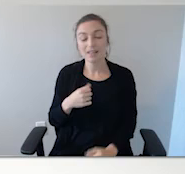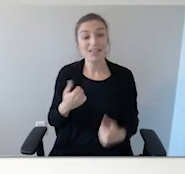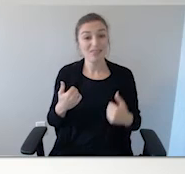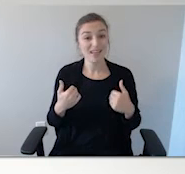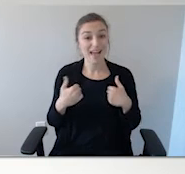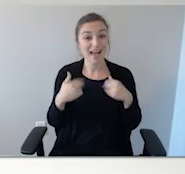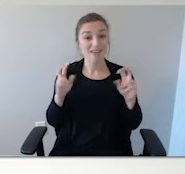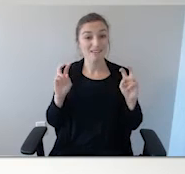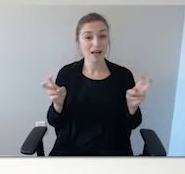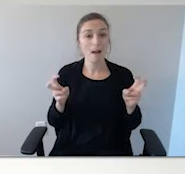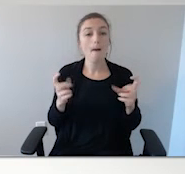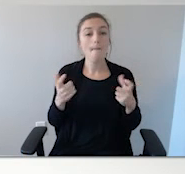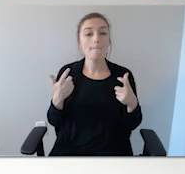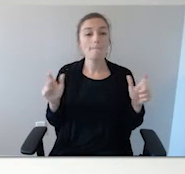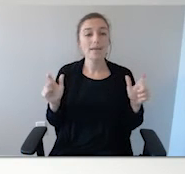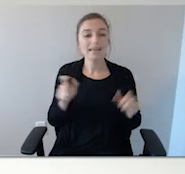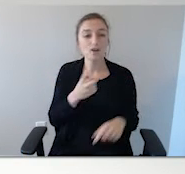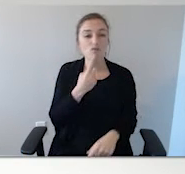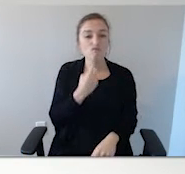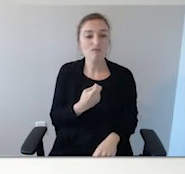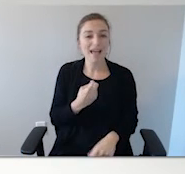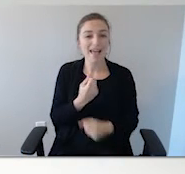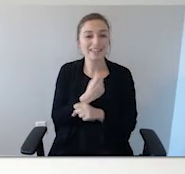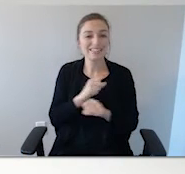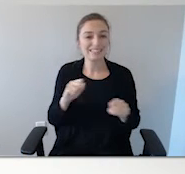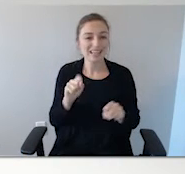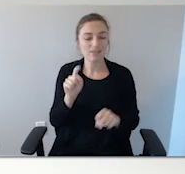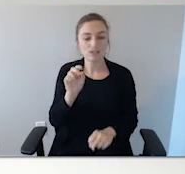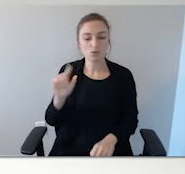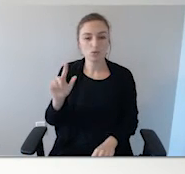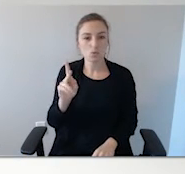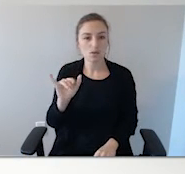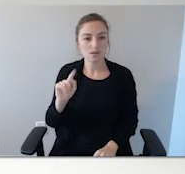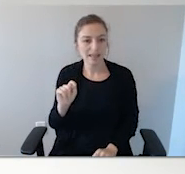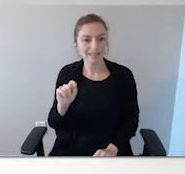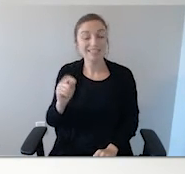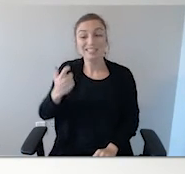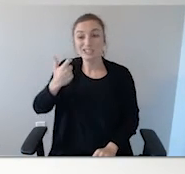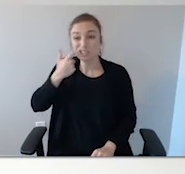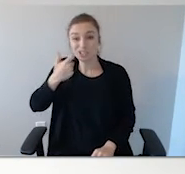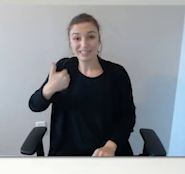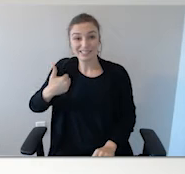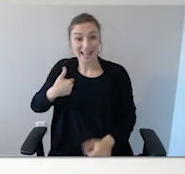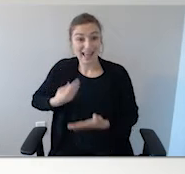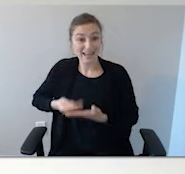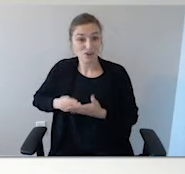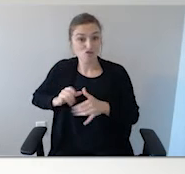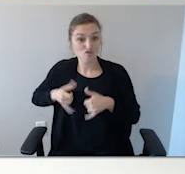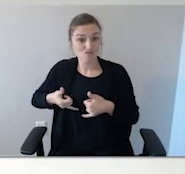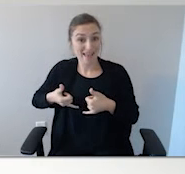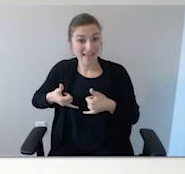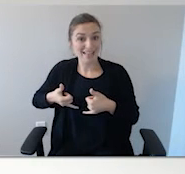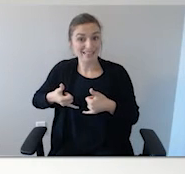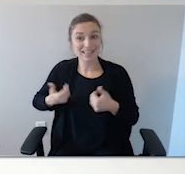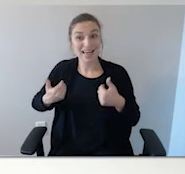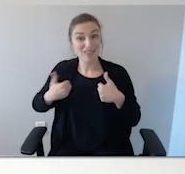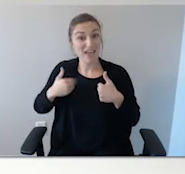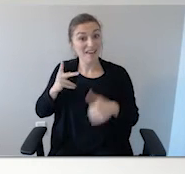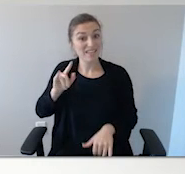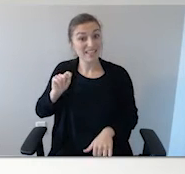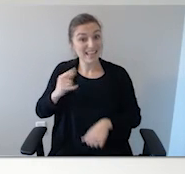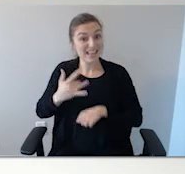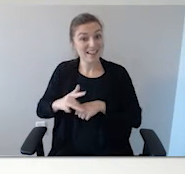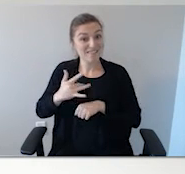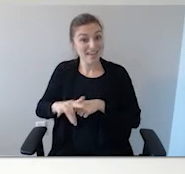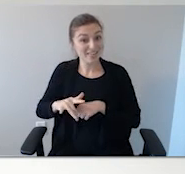They have a big red safety toolkit. They just had a grant drop-down and they've got safety kits available that you can order and have it